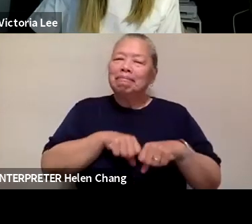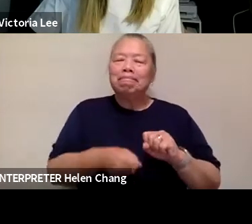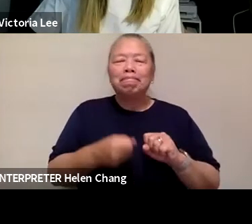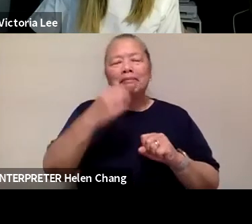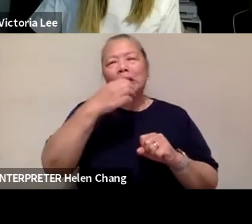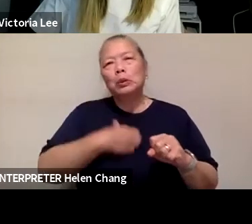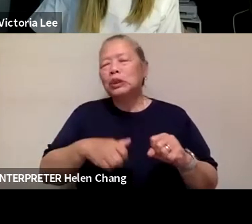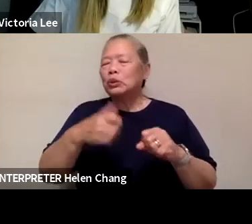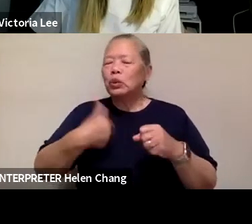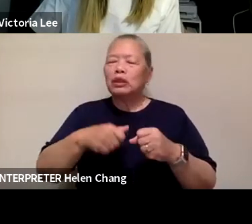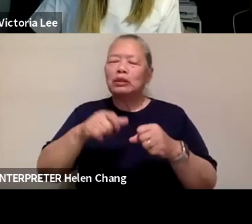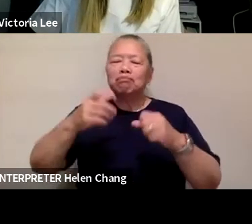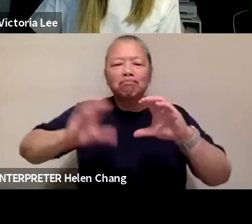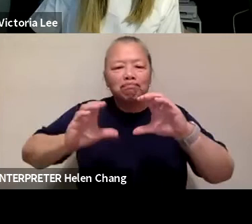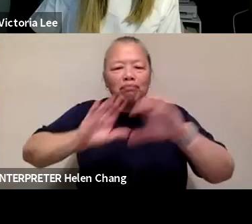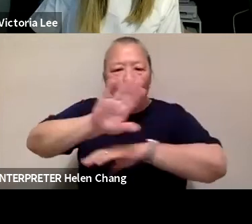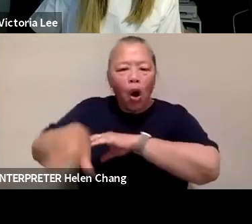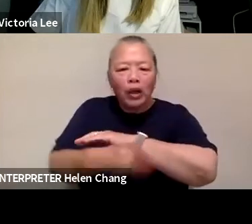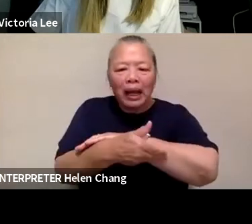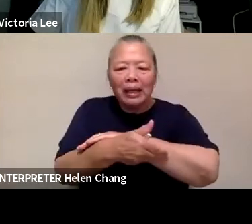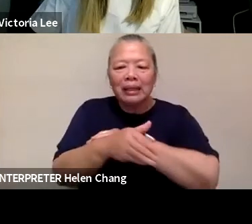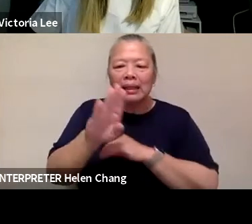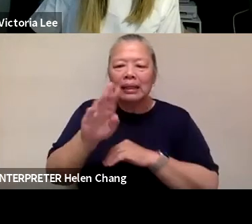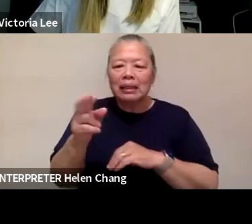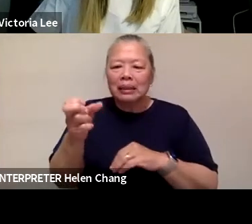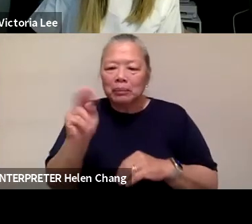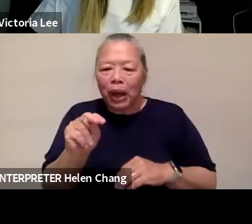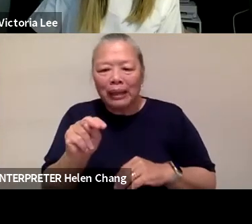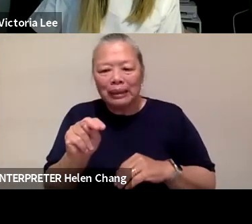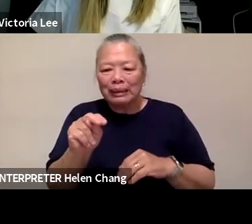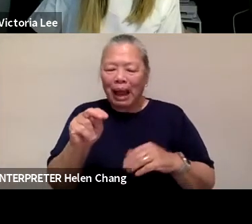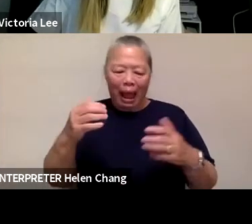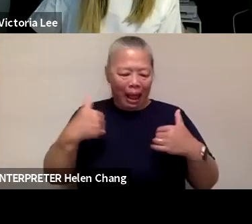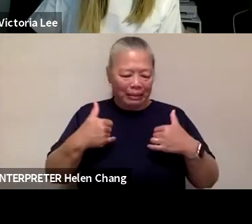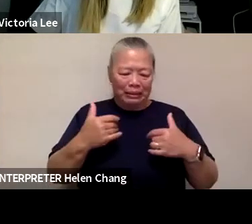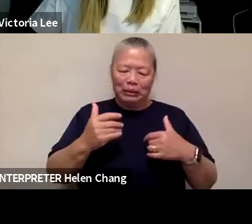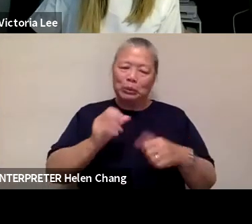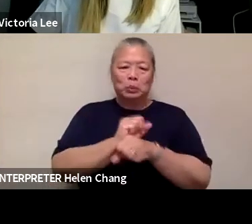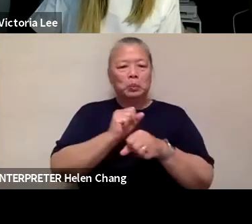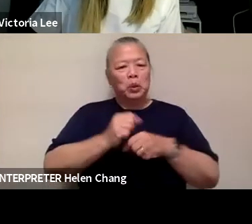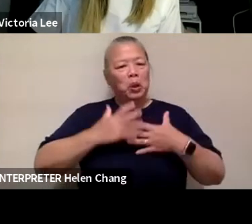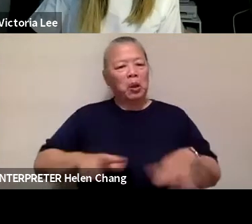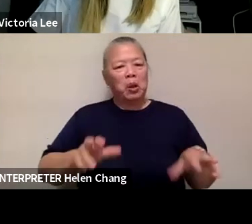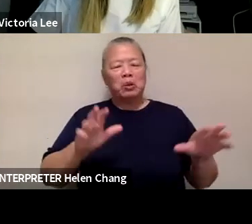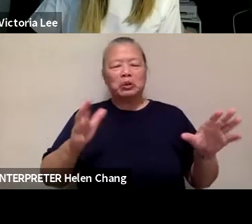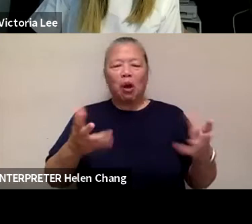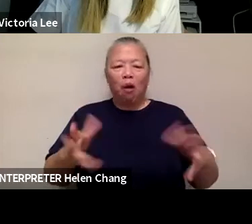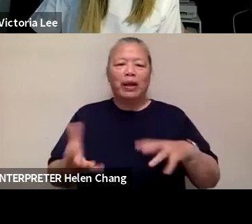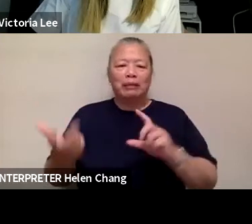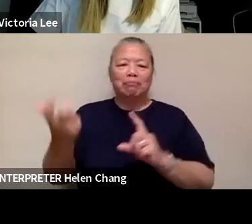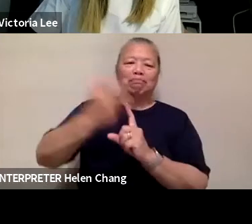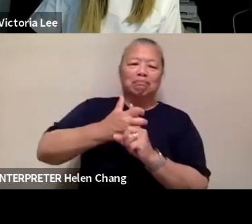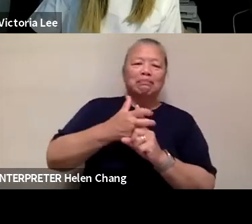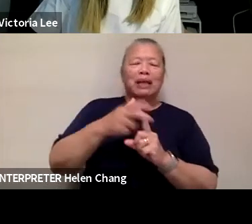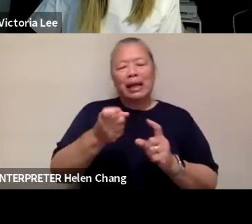of the next week, but Brandon's all suited up. He's got to go into service and all good things must come to an end. So in these last